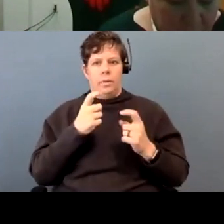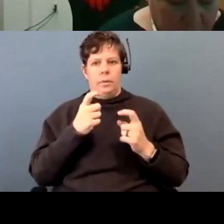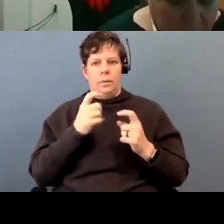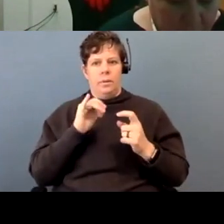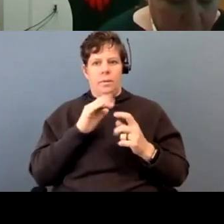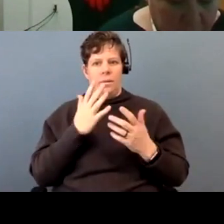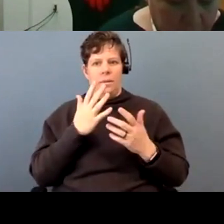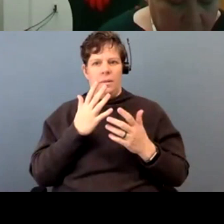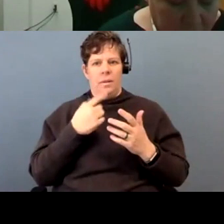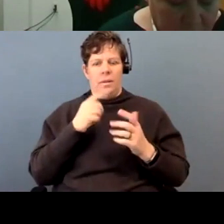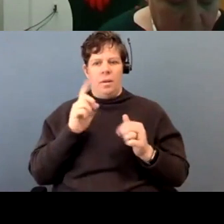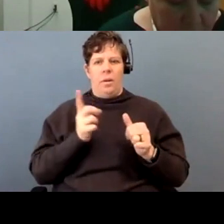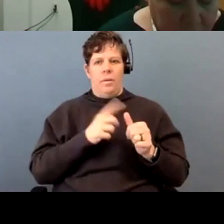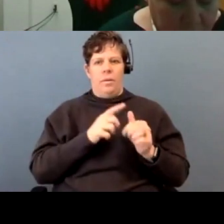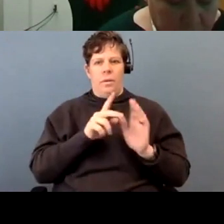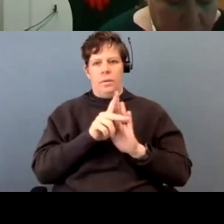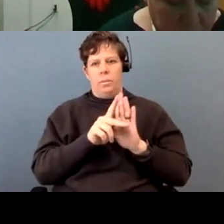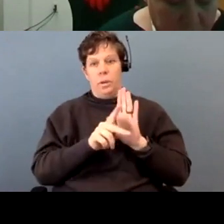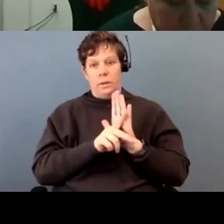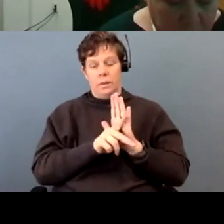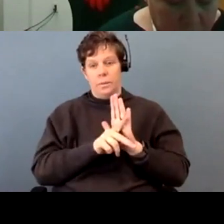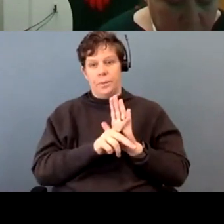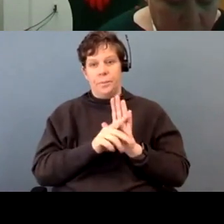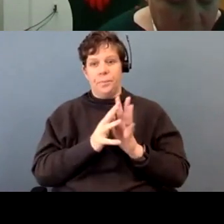Um, our first principle is that, um,